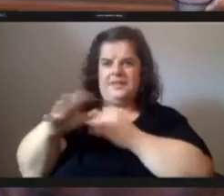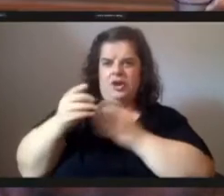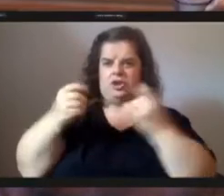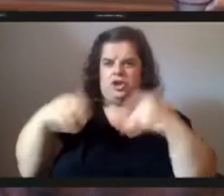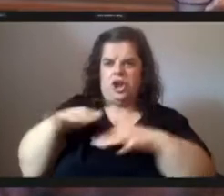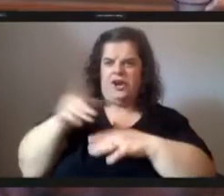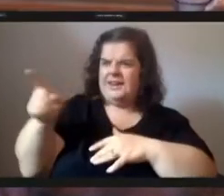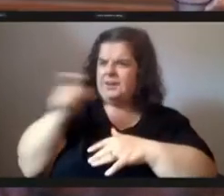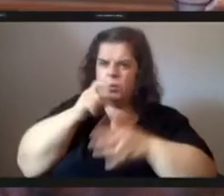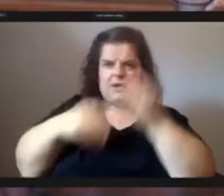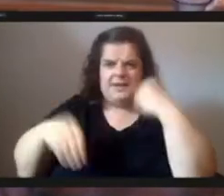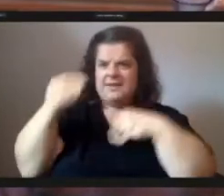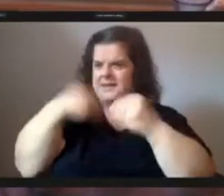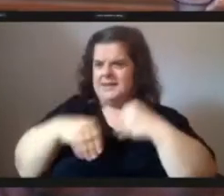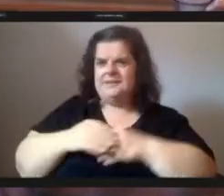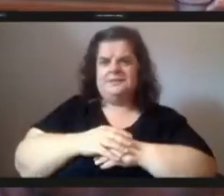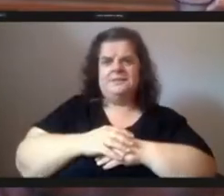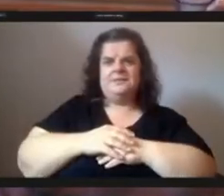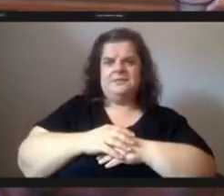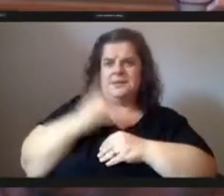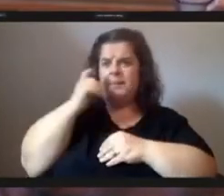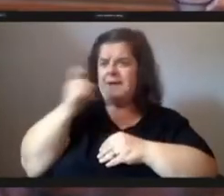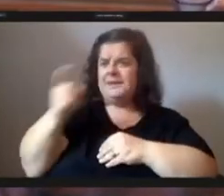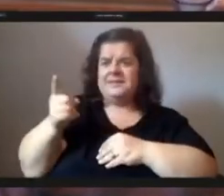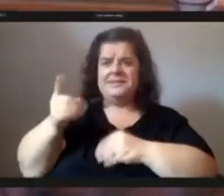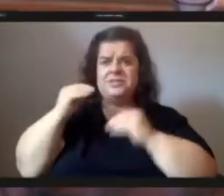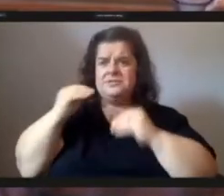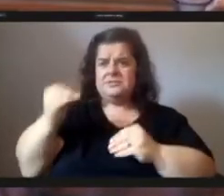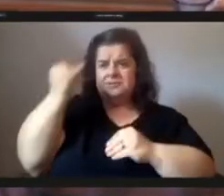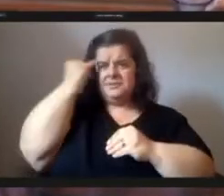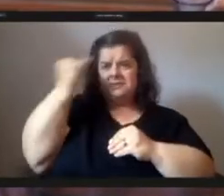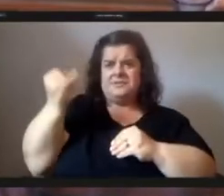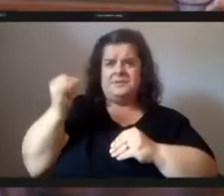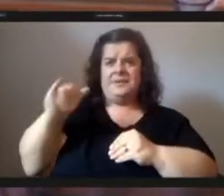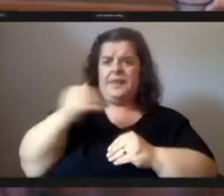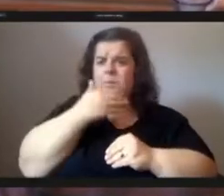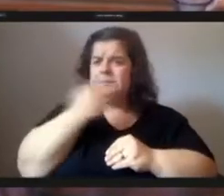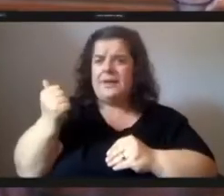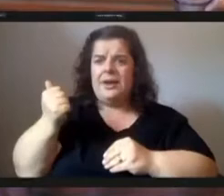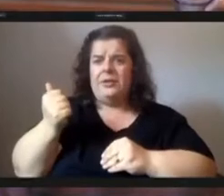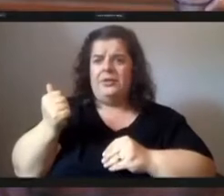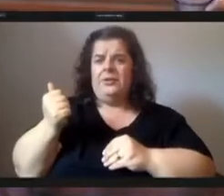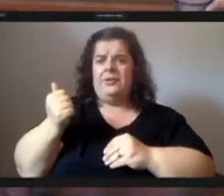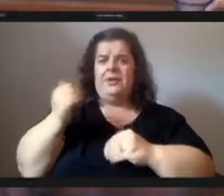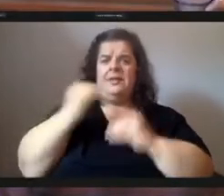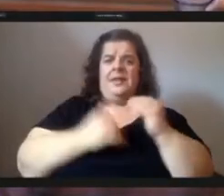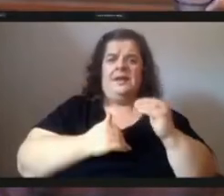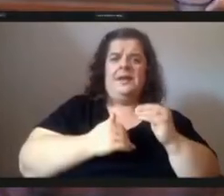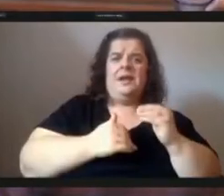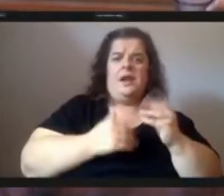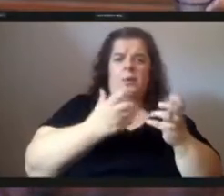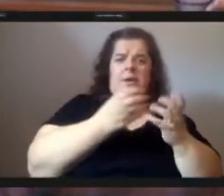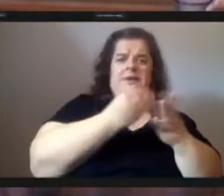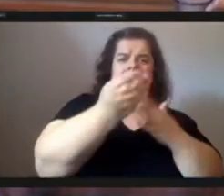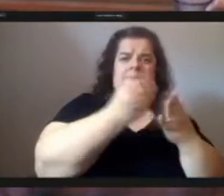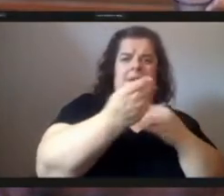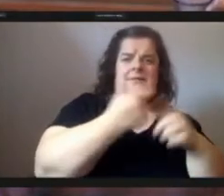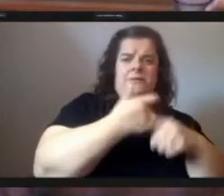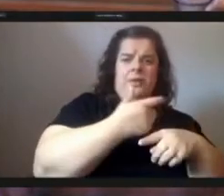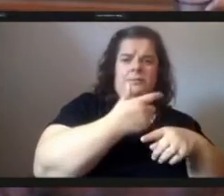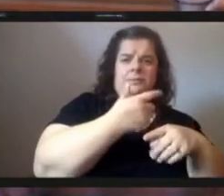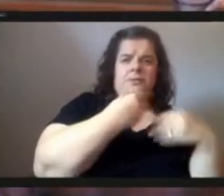wouldn't need it because he had no idea that it was better for him than the one he wanted to buy eat from giant eagles